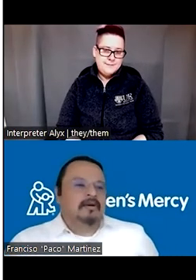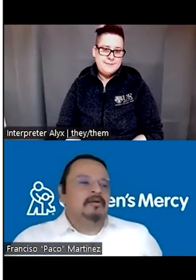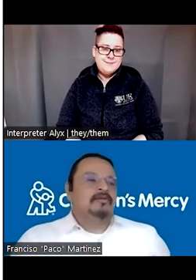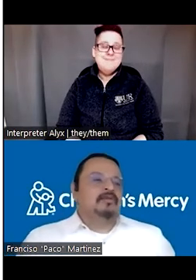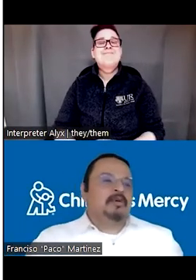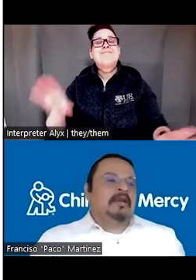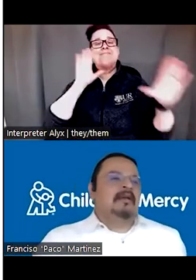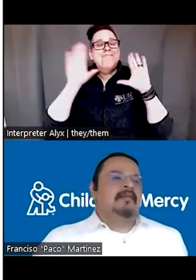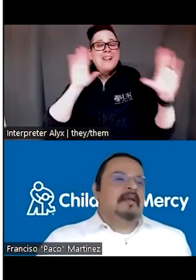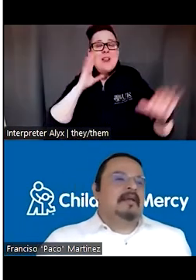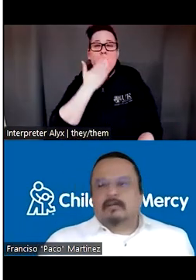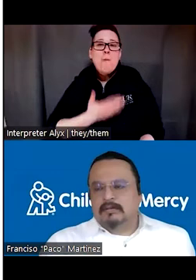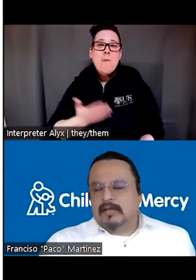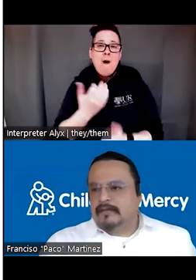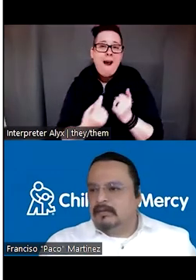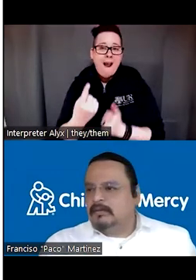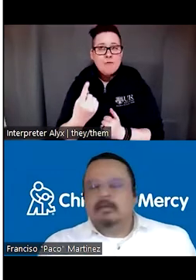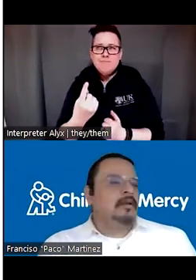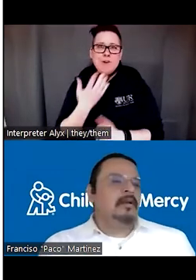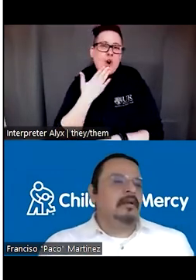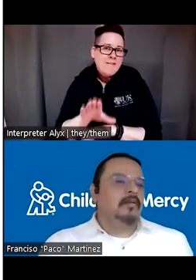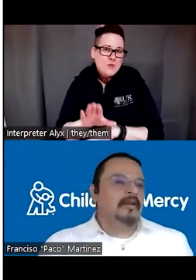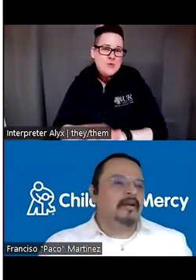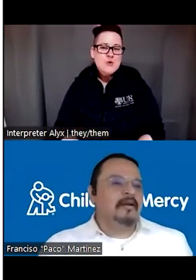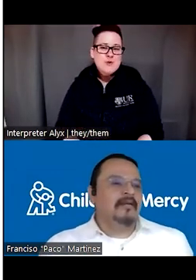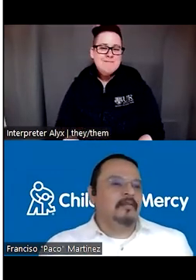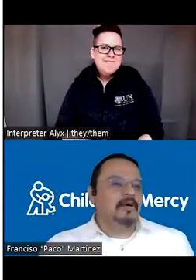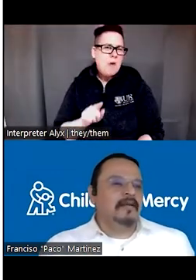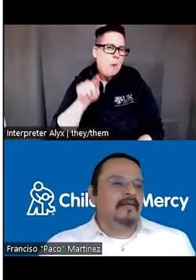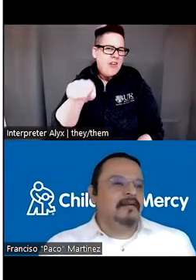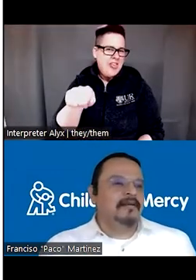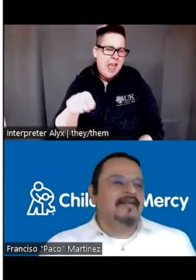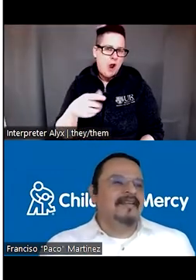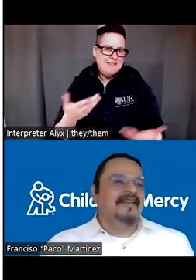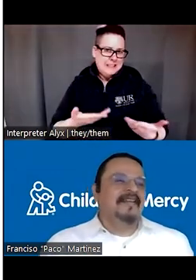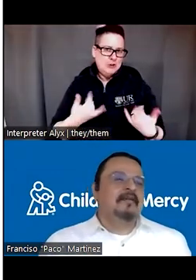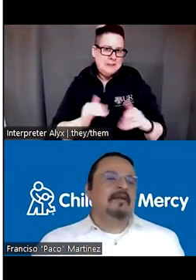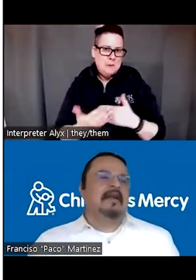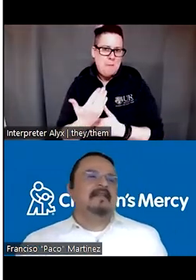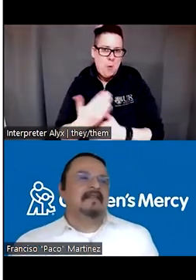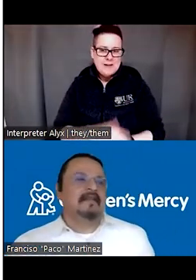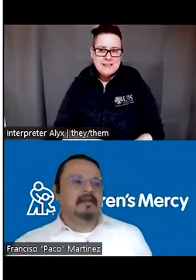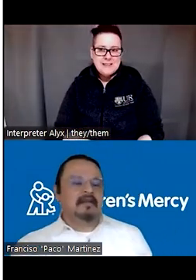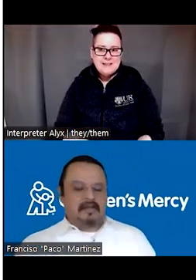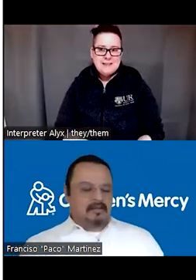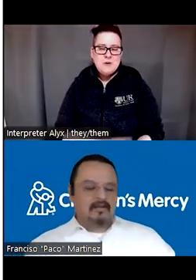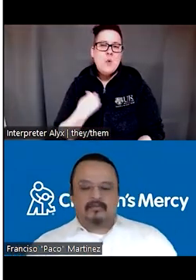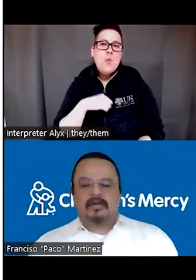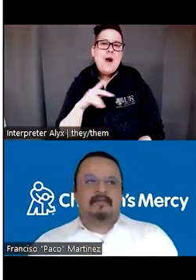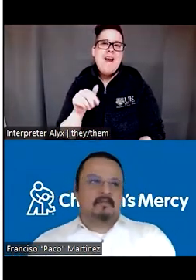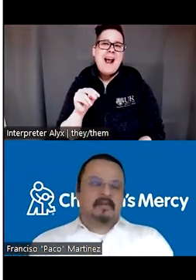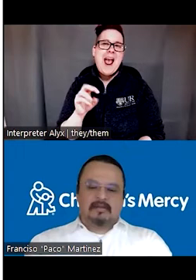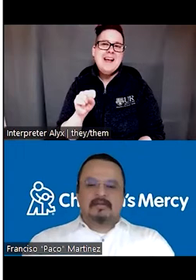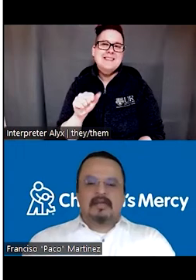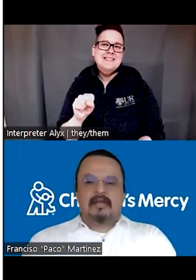Hello, good morning, everybody, or good afternoon over there. Here is morning still. We're in Kansas City. And thank you